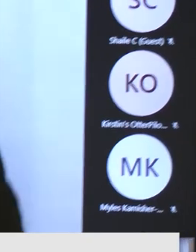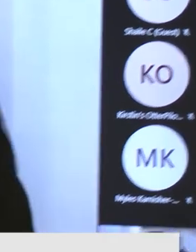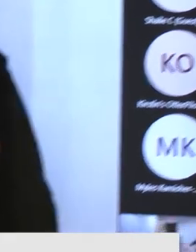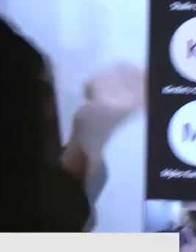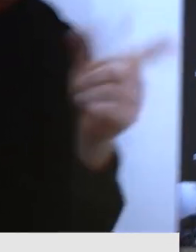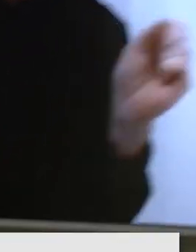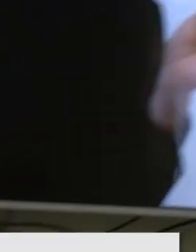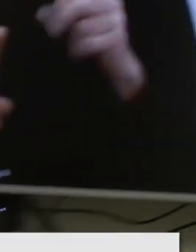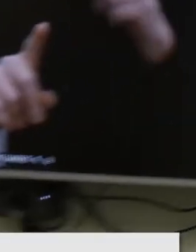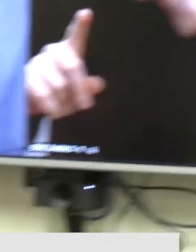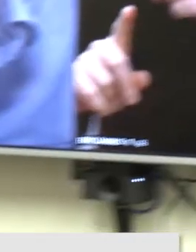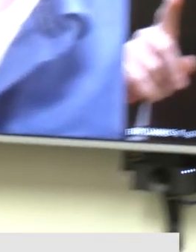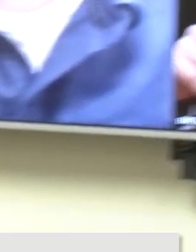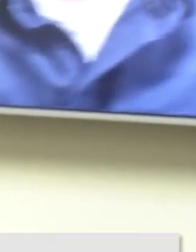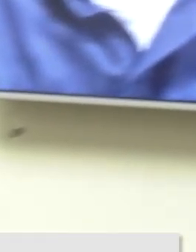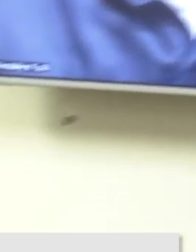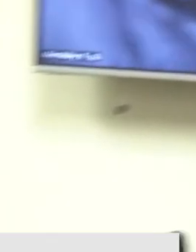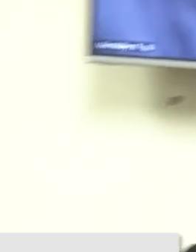Thank you, Alex.